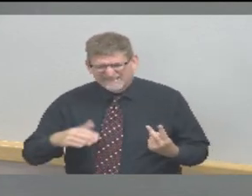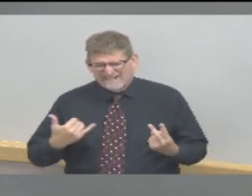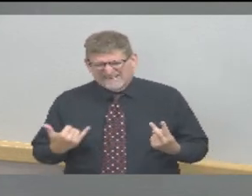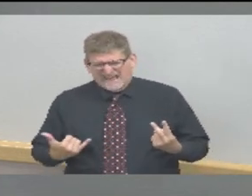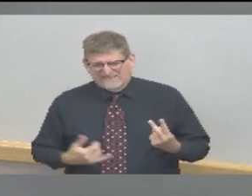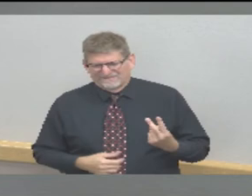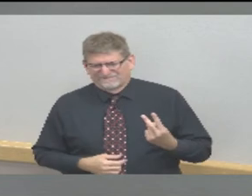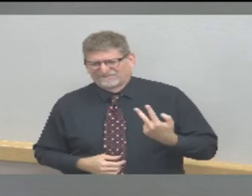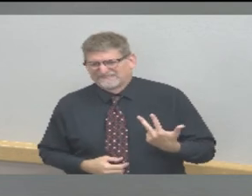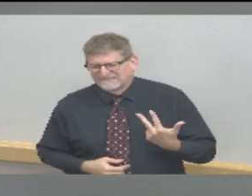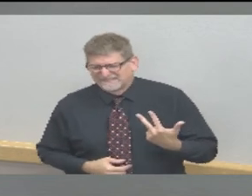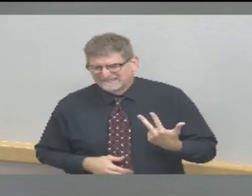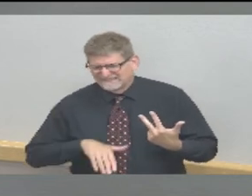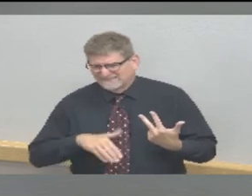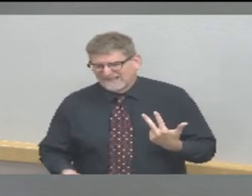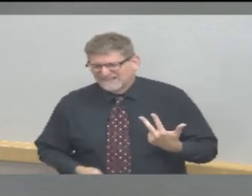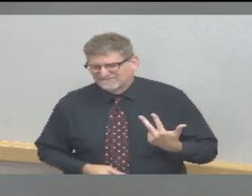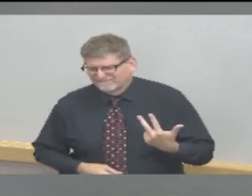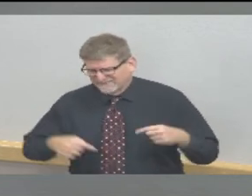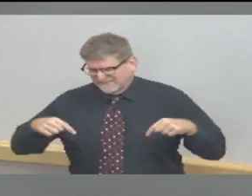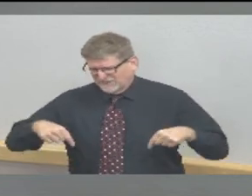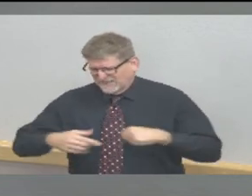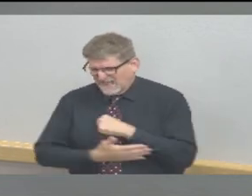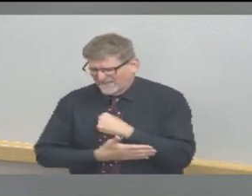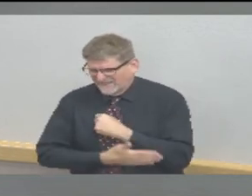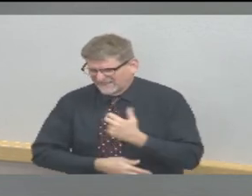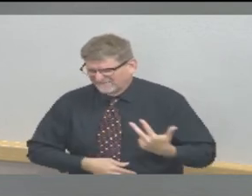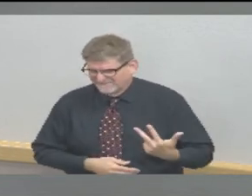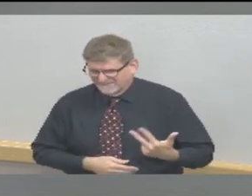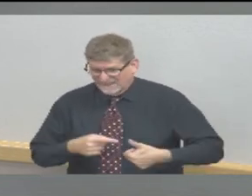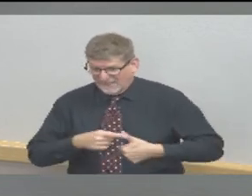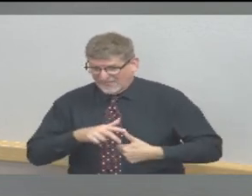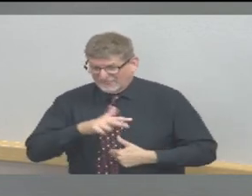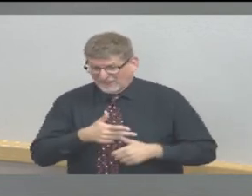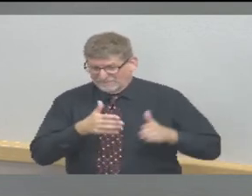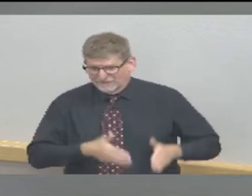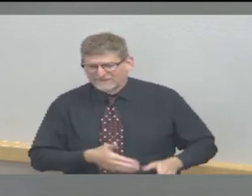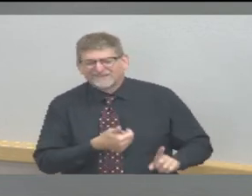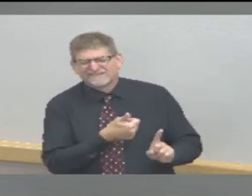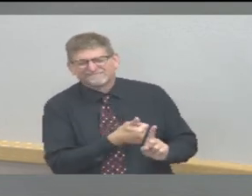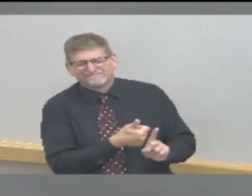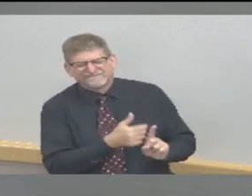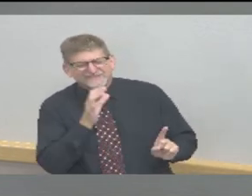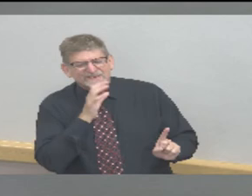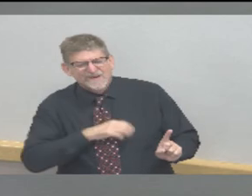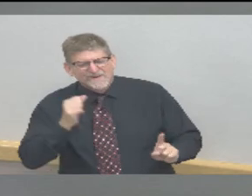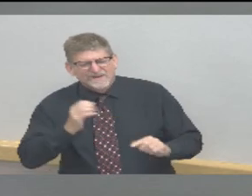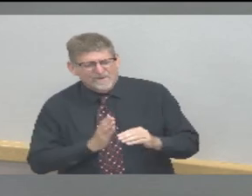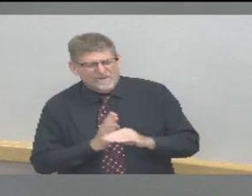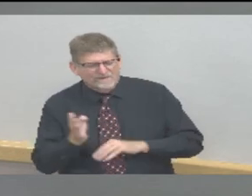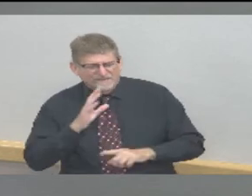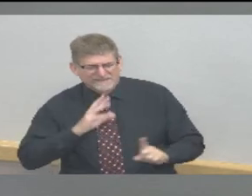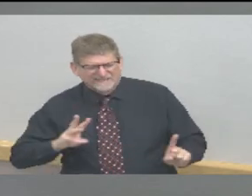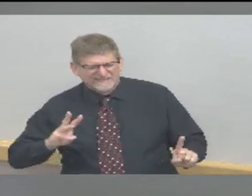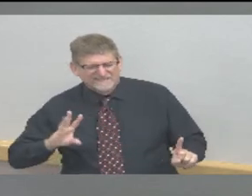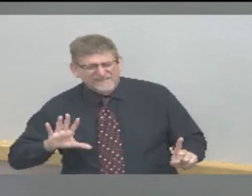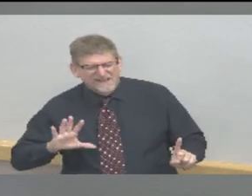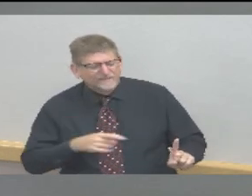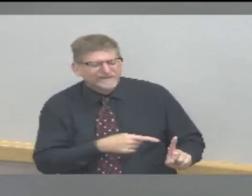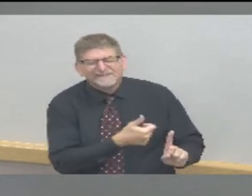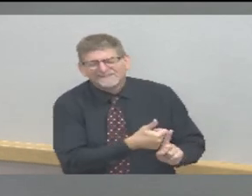this was an individual who was over the age of 60 and had several high-risk medical conditions